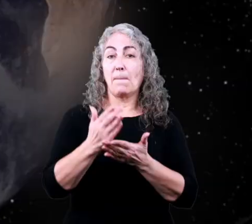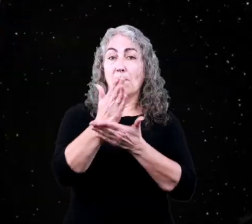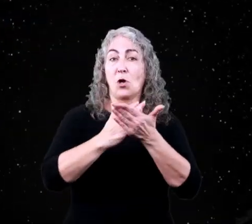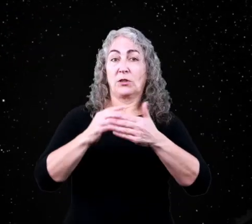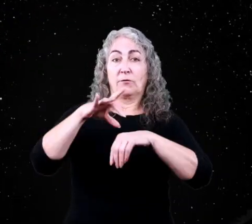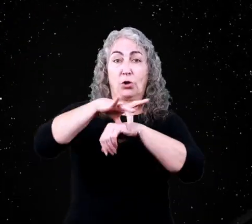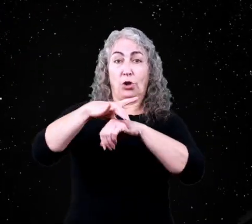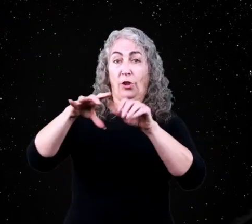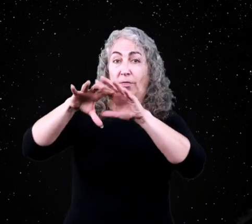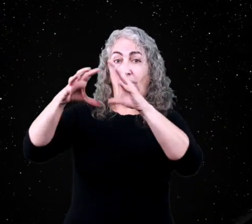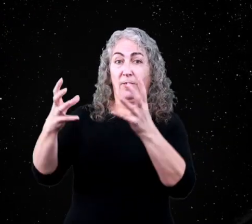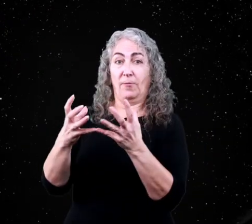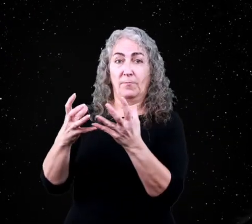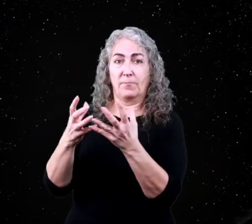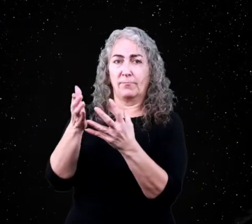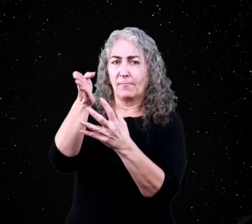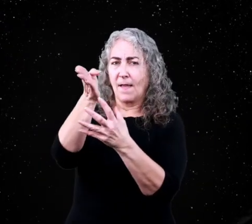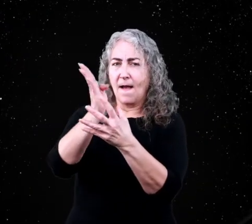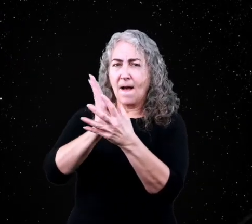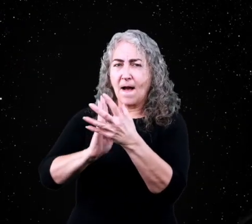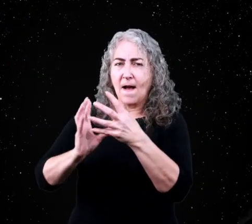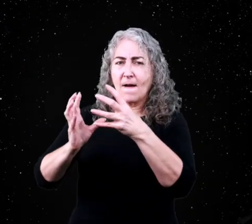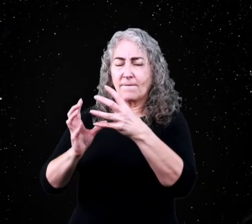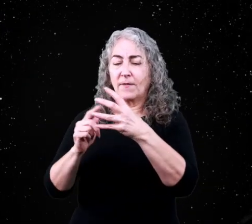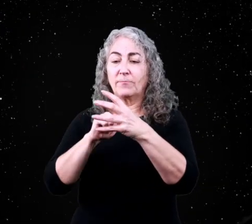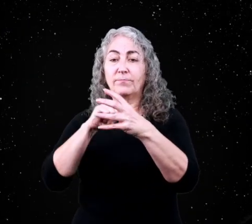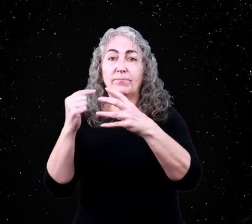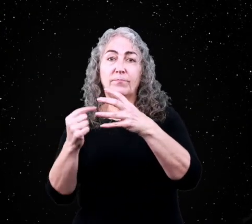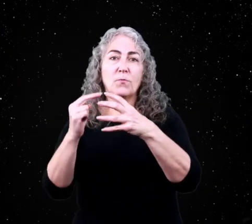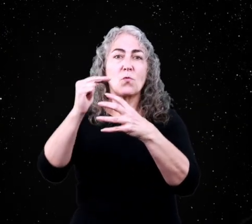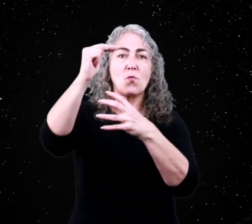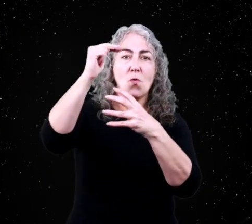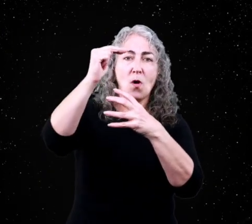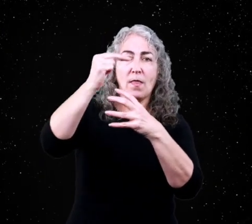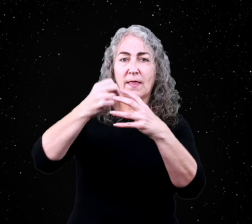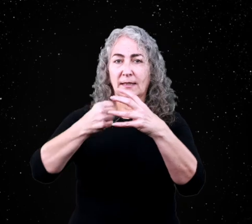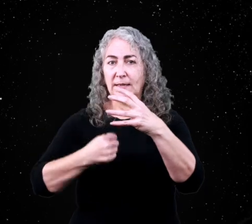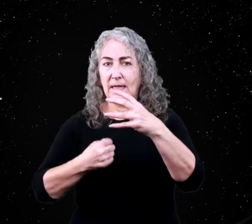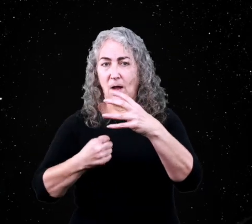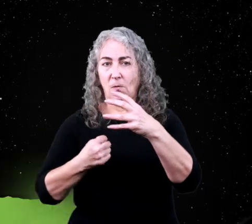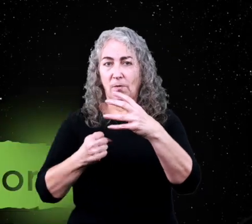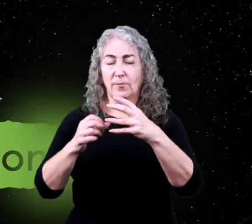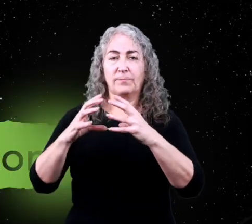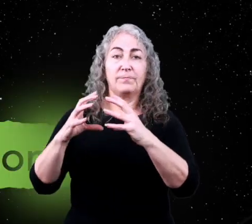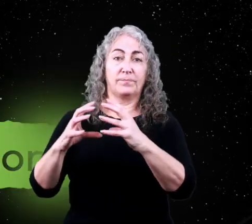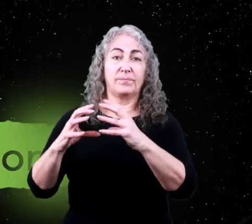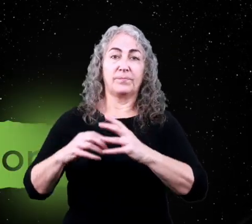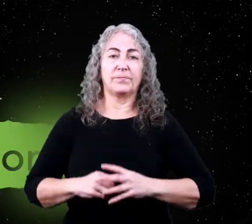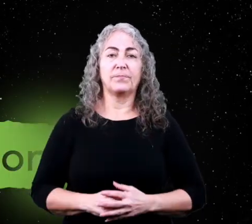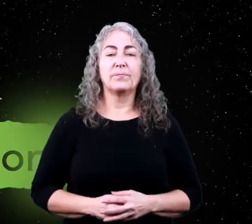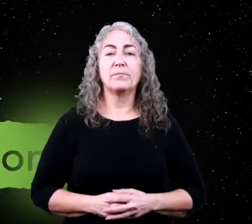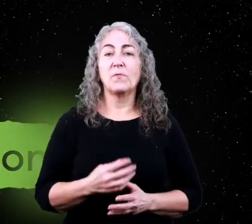The parts of our planet that are located halfway between the North and South Poles typically have all four